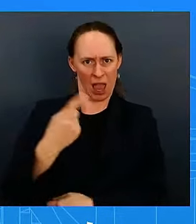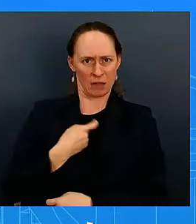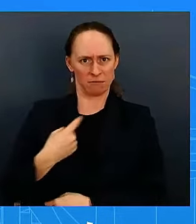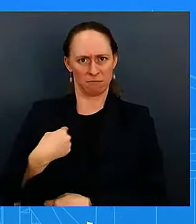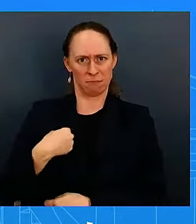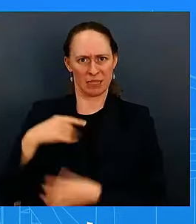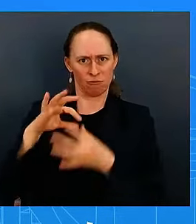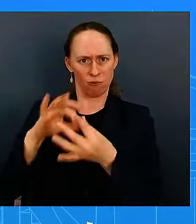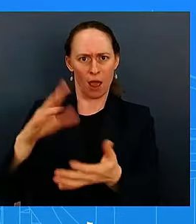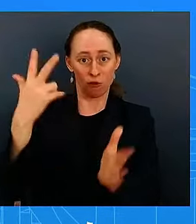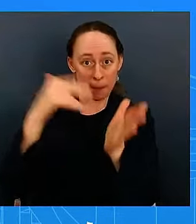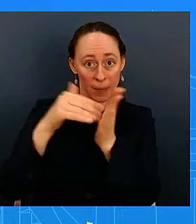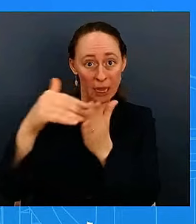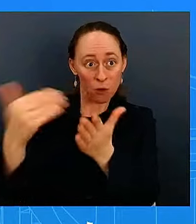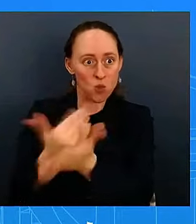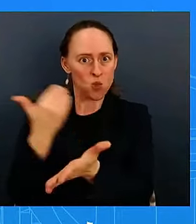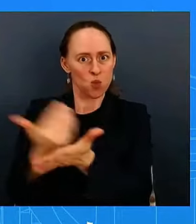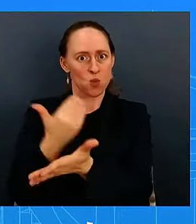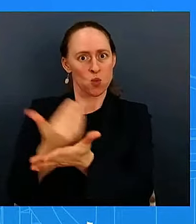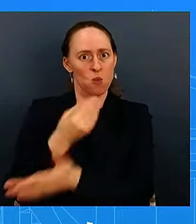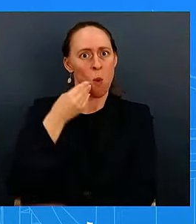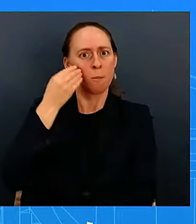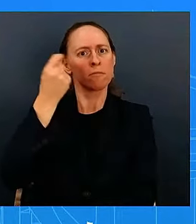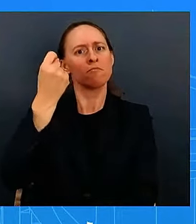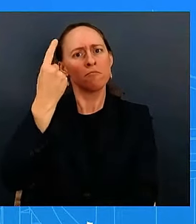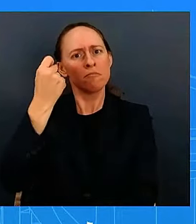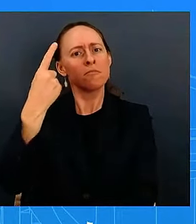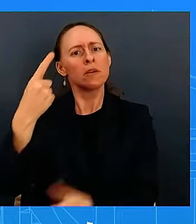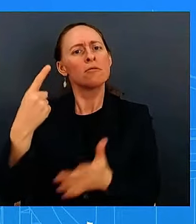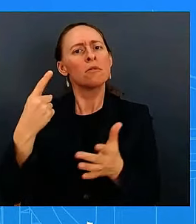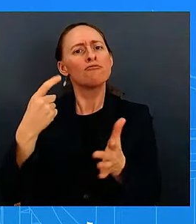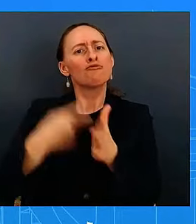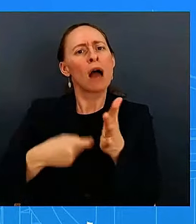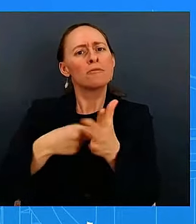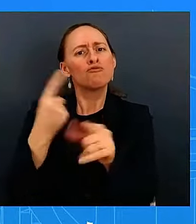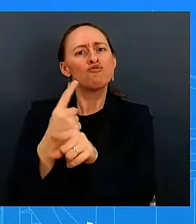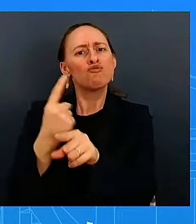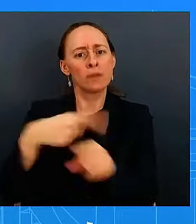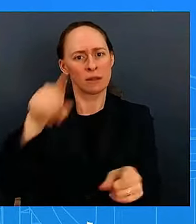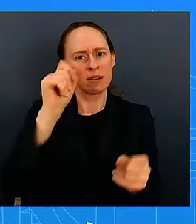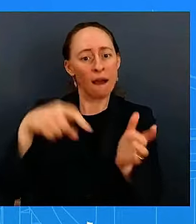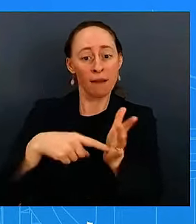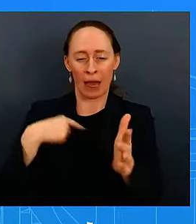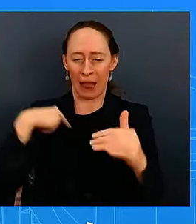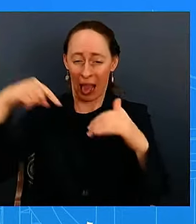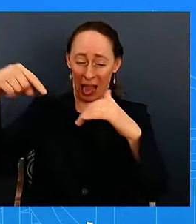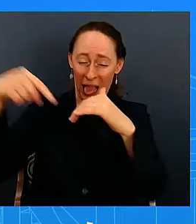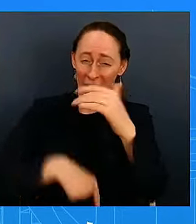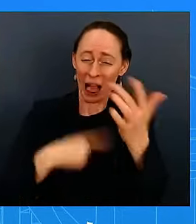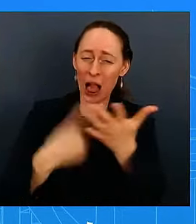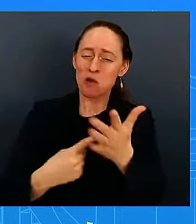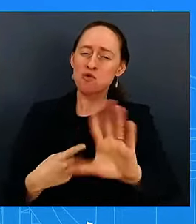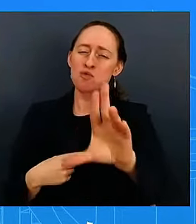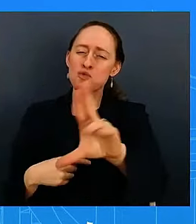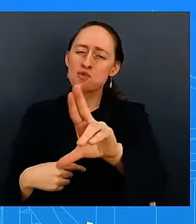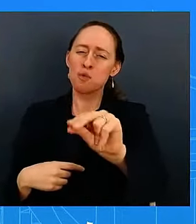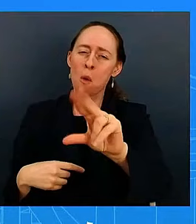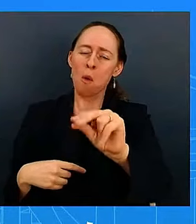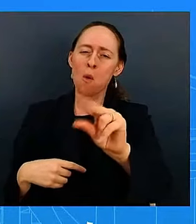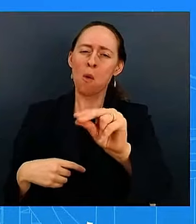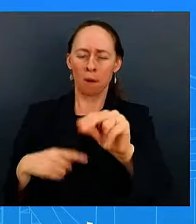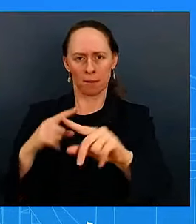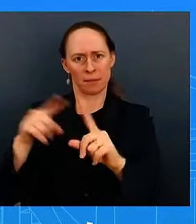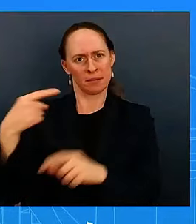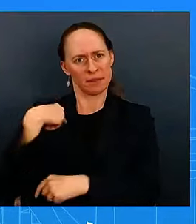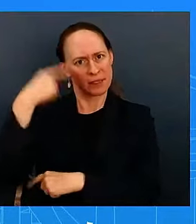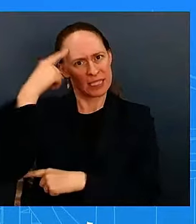through the uh policy description i uh i did a minute ago but i will talk about one um the low-income housing tax credit of which expansion is a